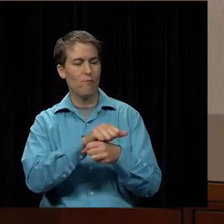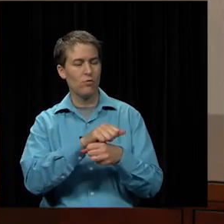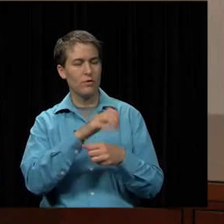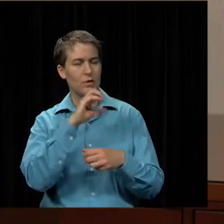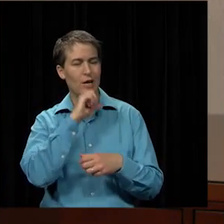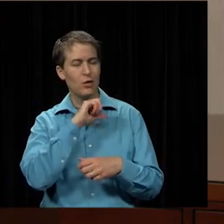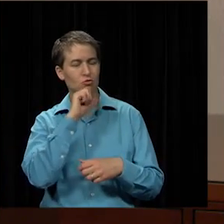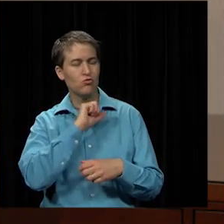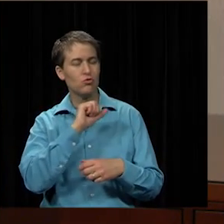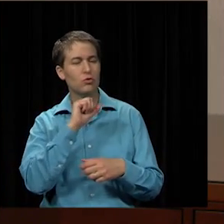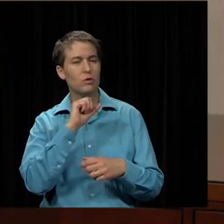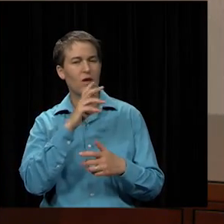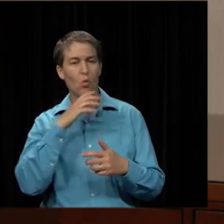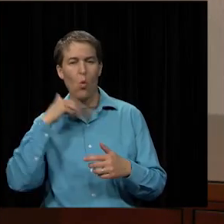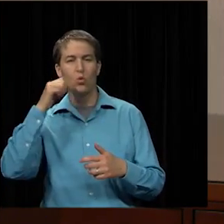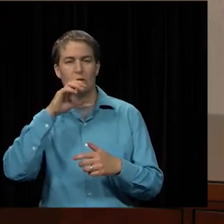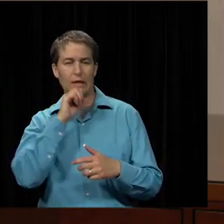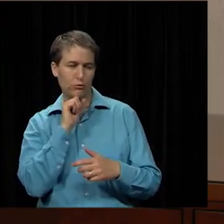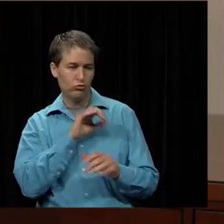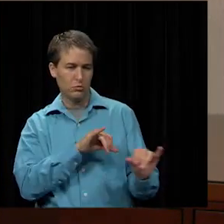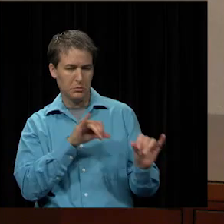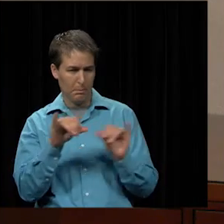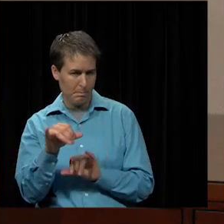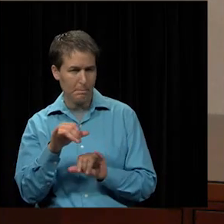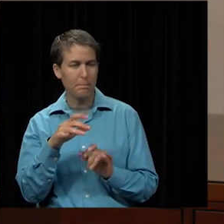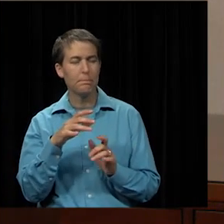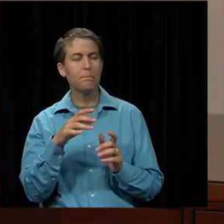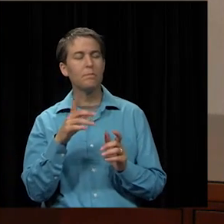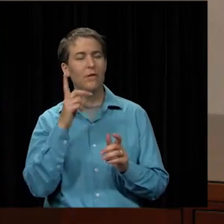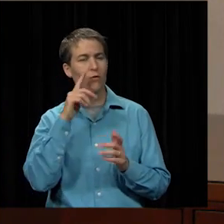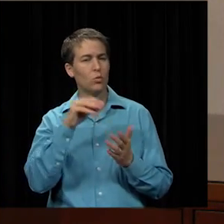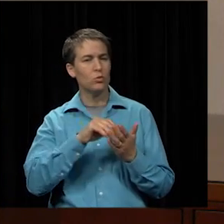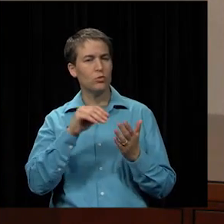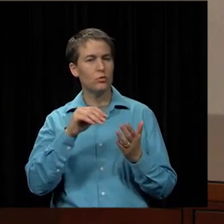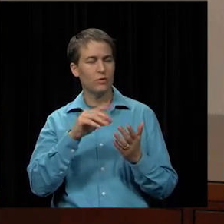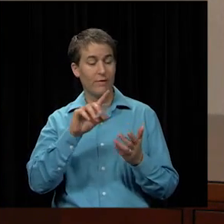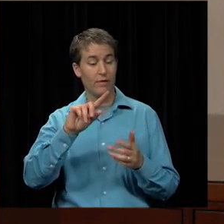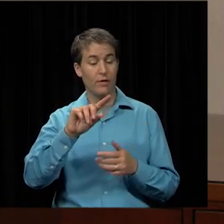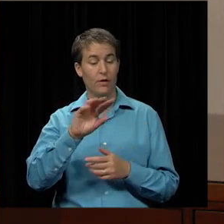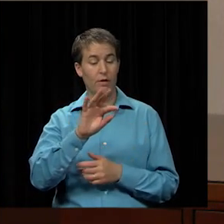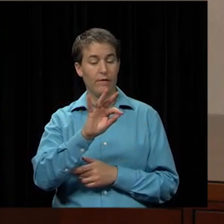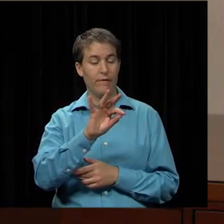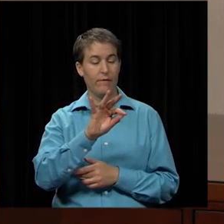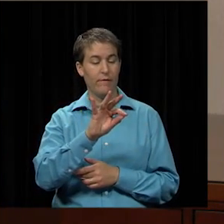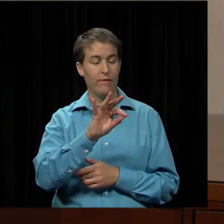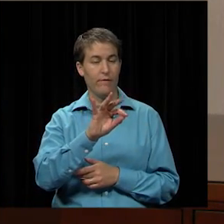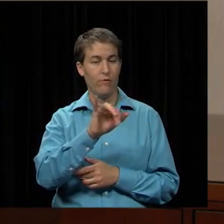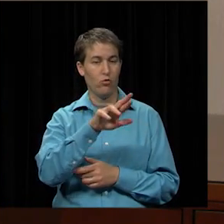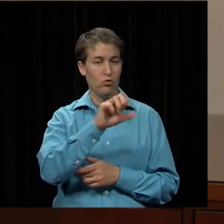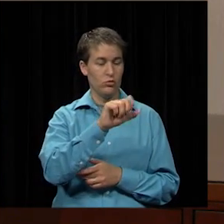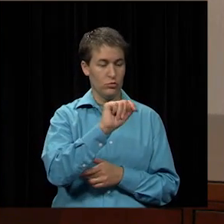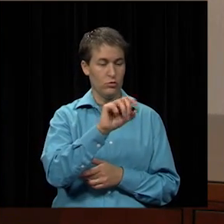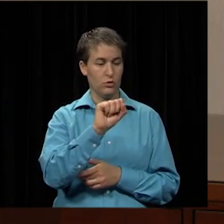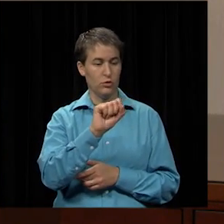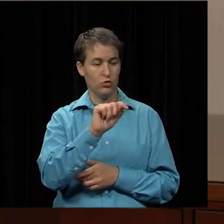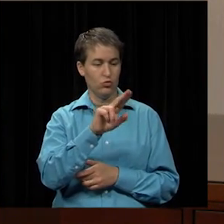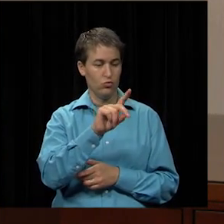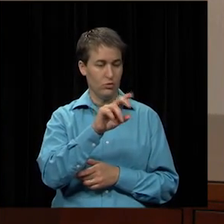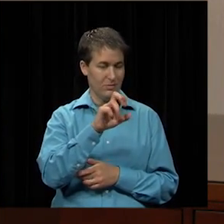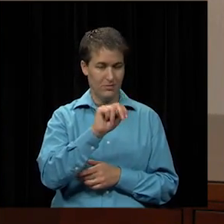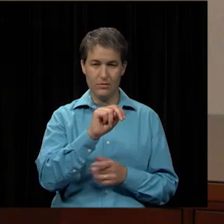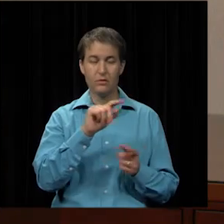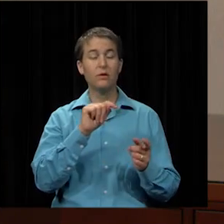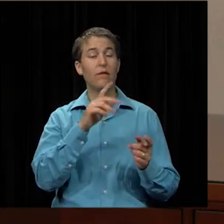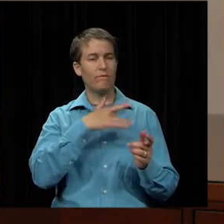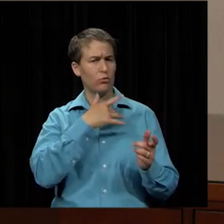and the oldest age the same first student felt strongly that they didn't want to get any older or they would start to have service problems